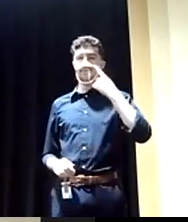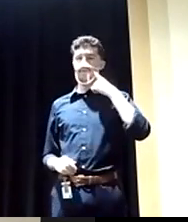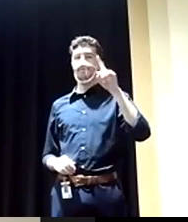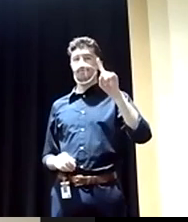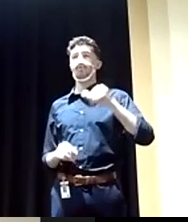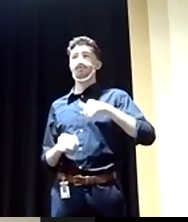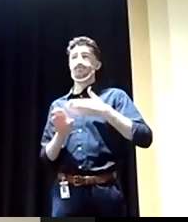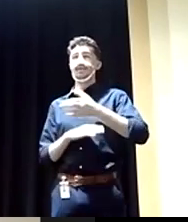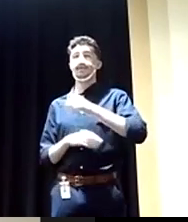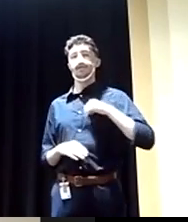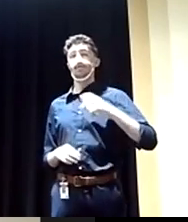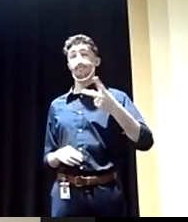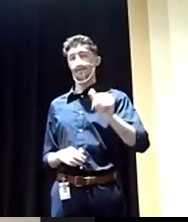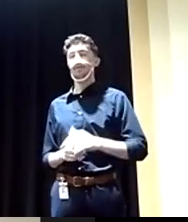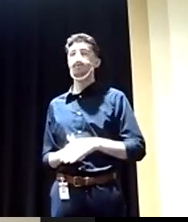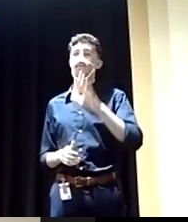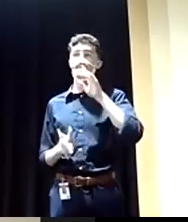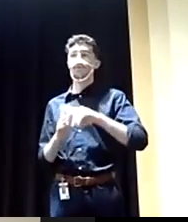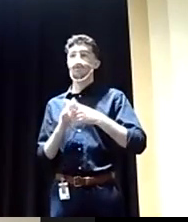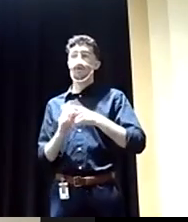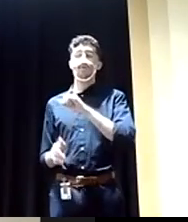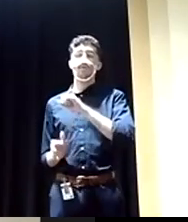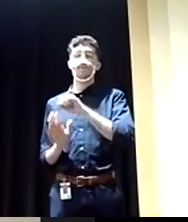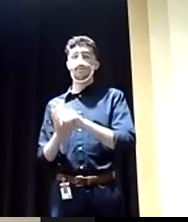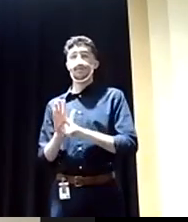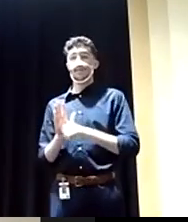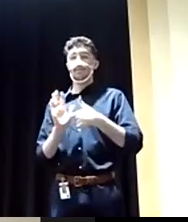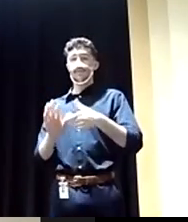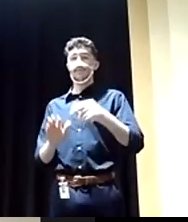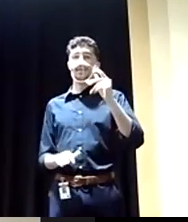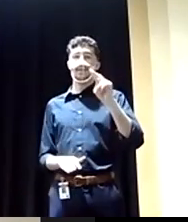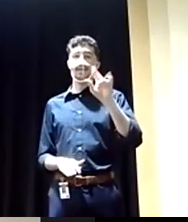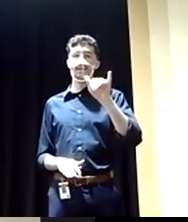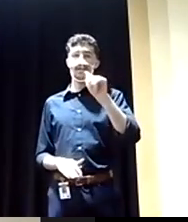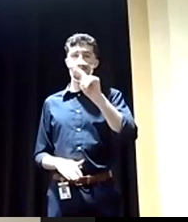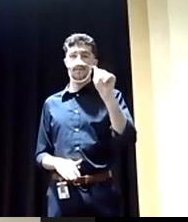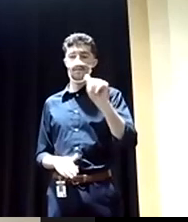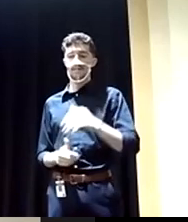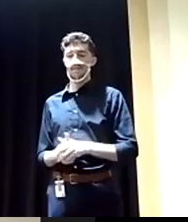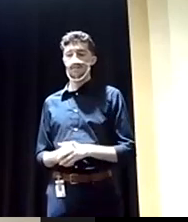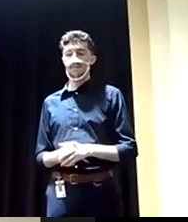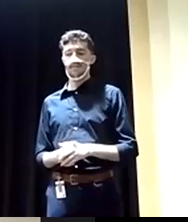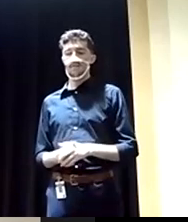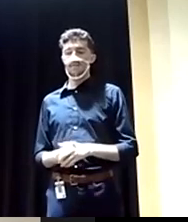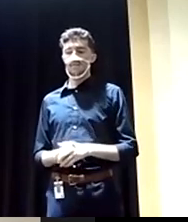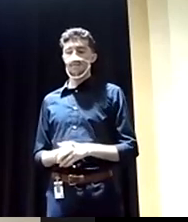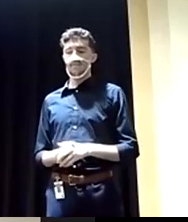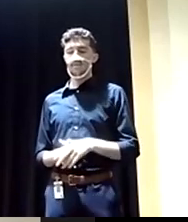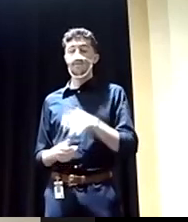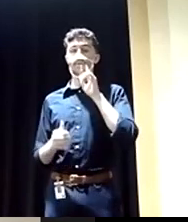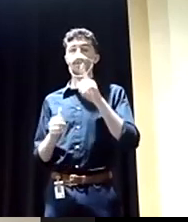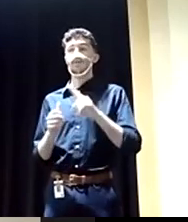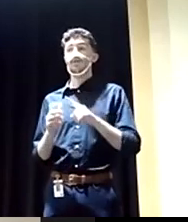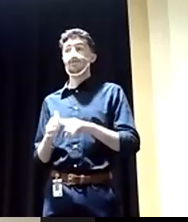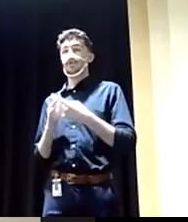Pennsylvania. And we're going to start with State Representative Kenyatta. Well, first, I want to start where I began by saying